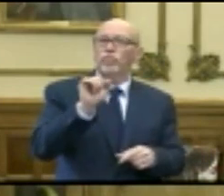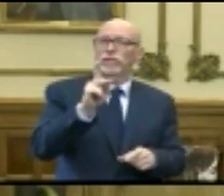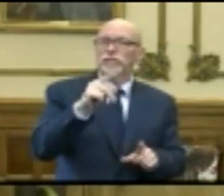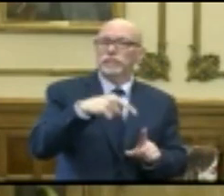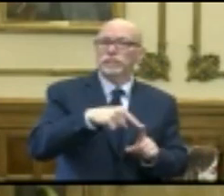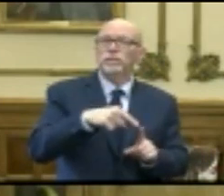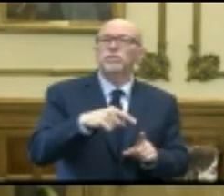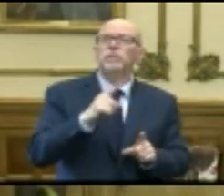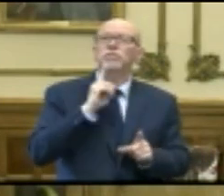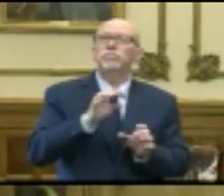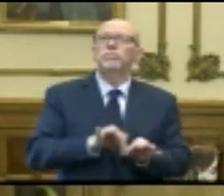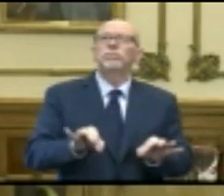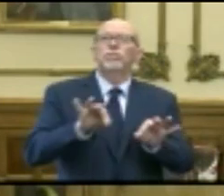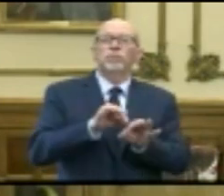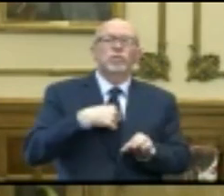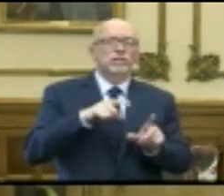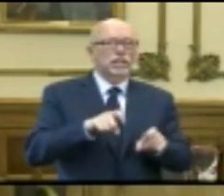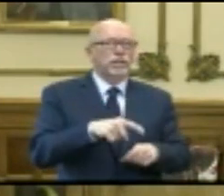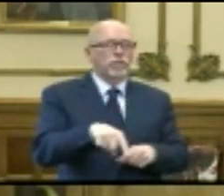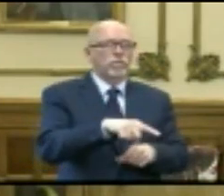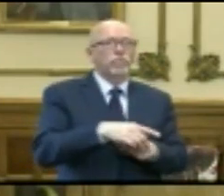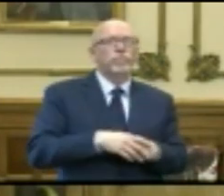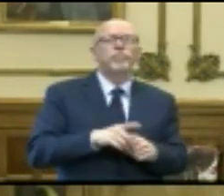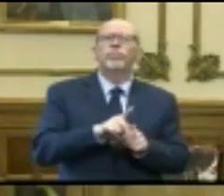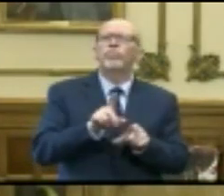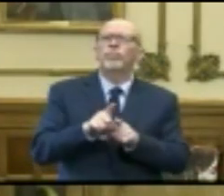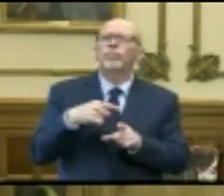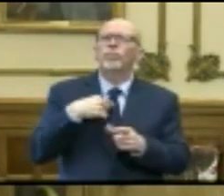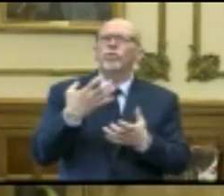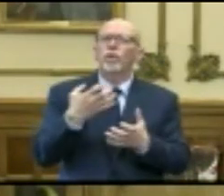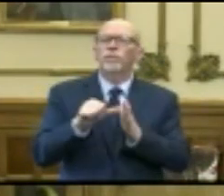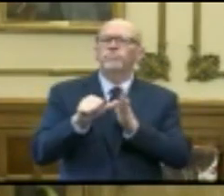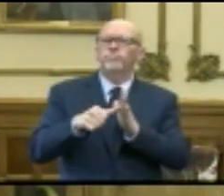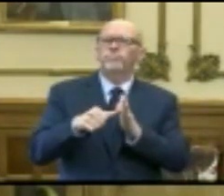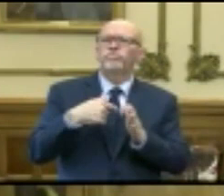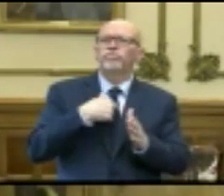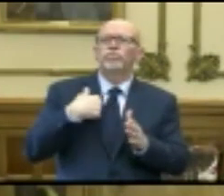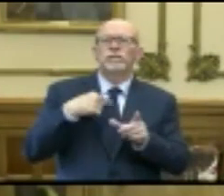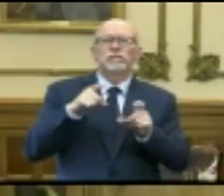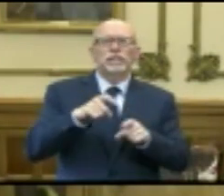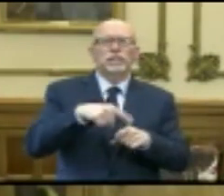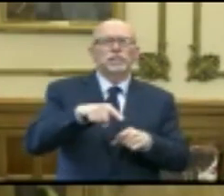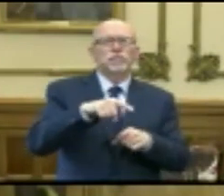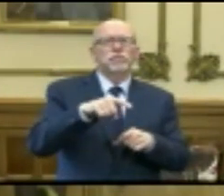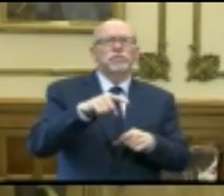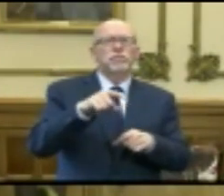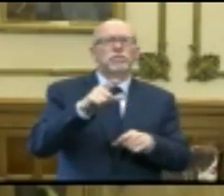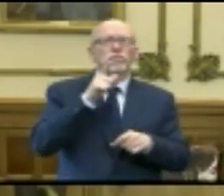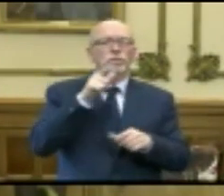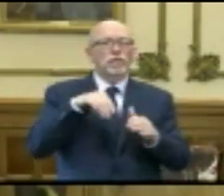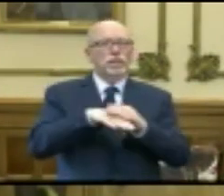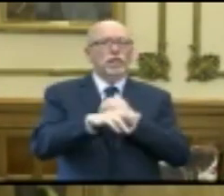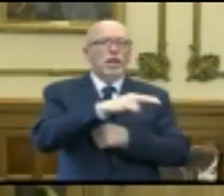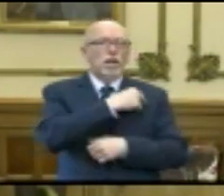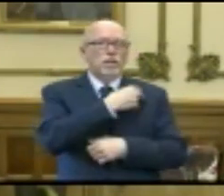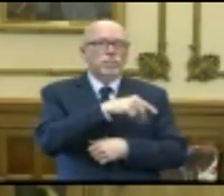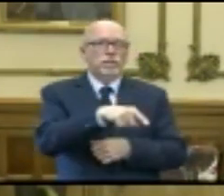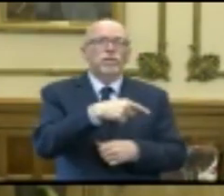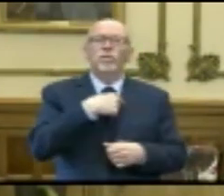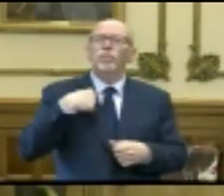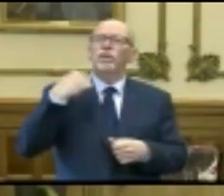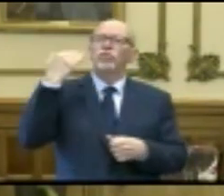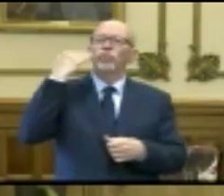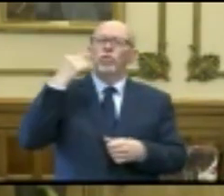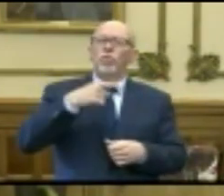it's incredibly important that we're testing. I also want to continue to test even those individuals that are admitted to the hospital when we know